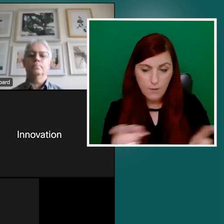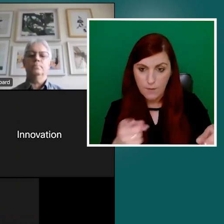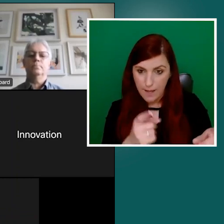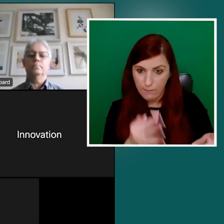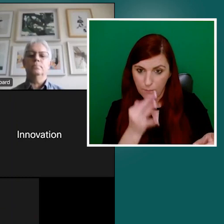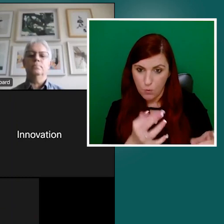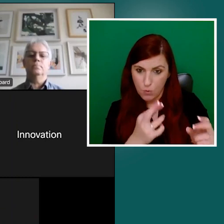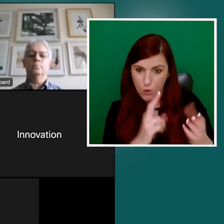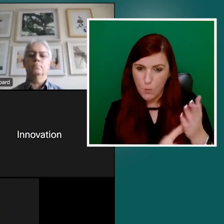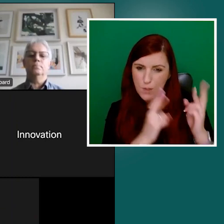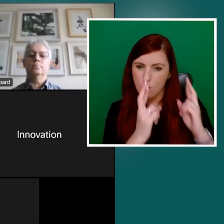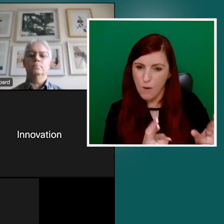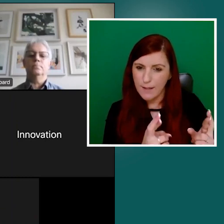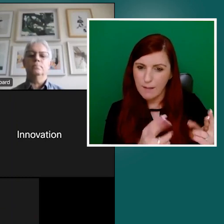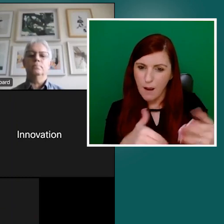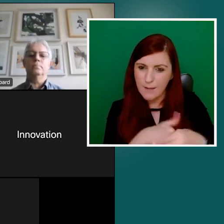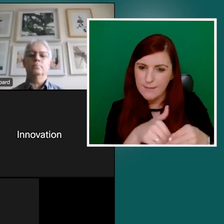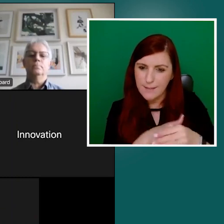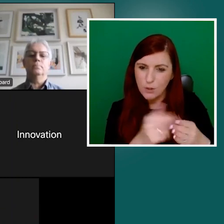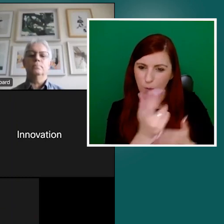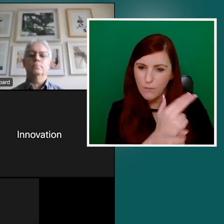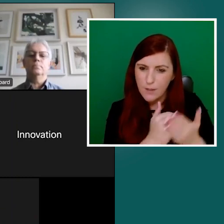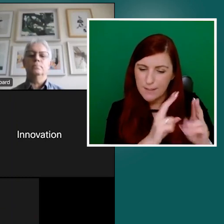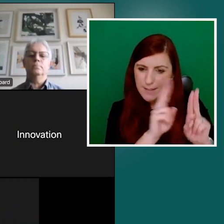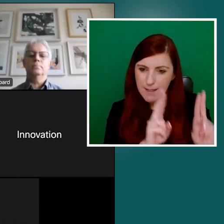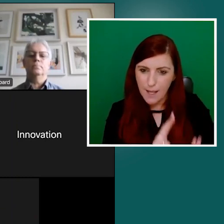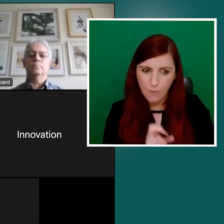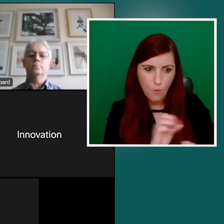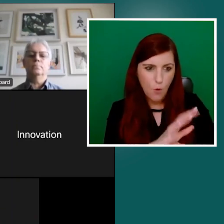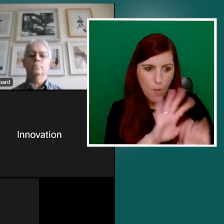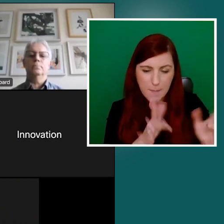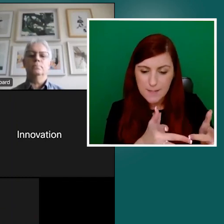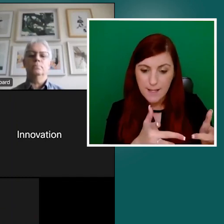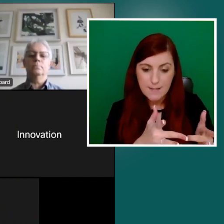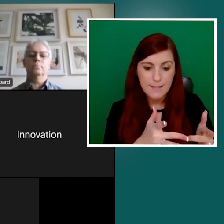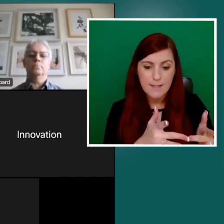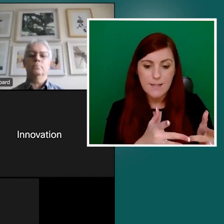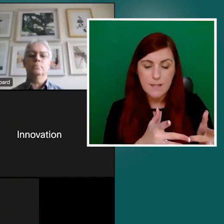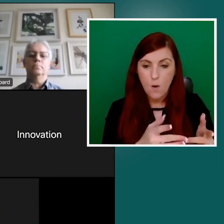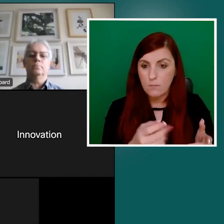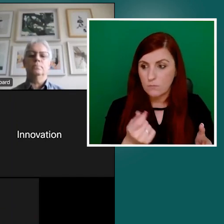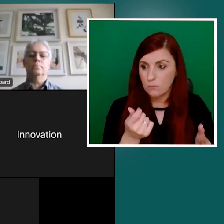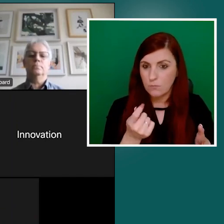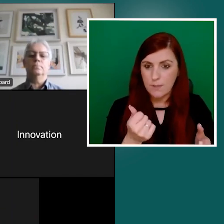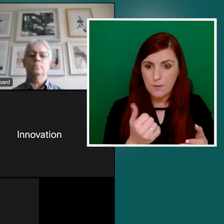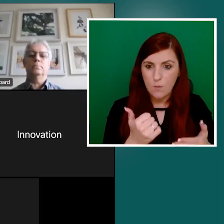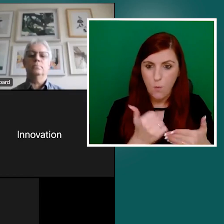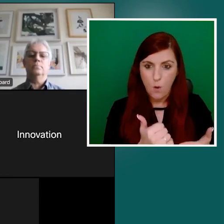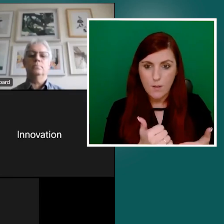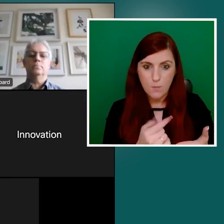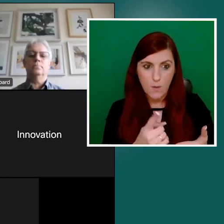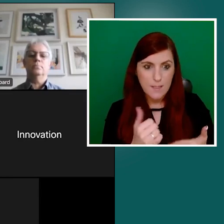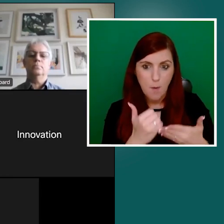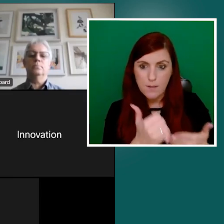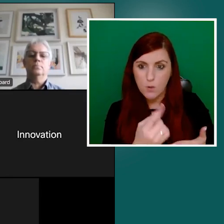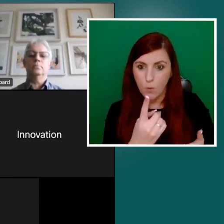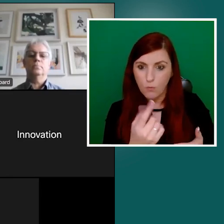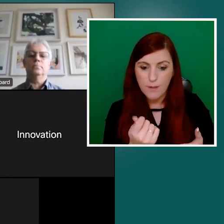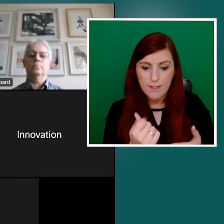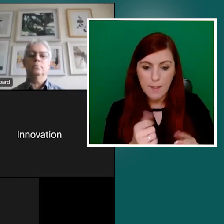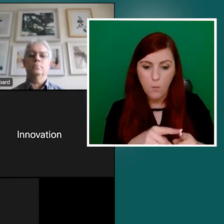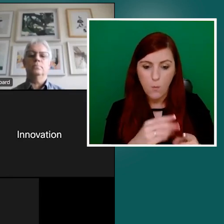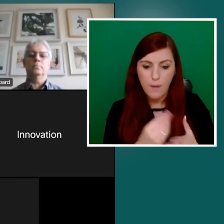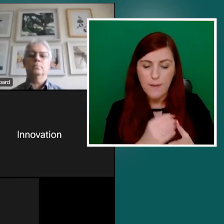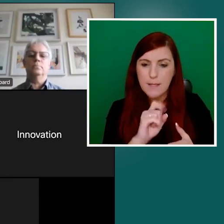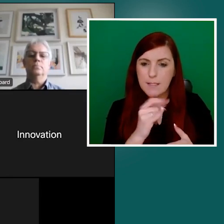and websites. For example, the Spider Awards recently, we are delighted to sponsor an award with the Spider Awards in the